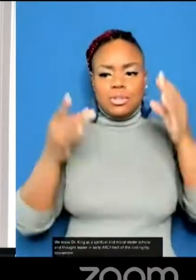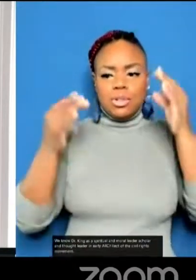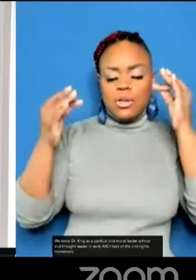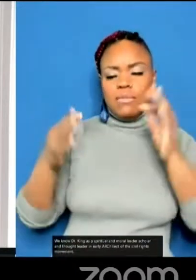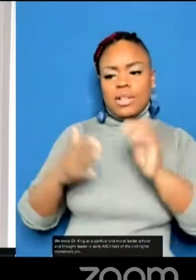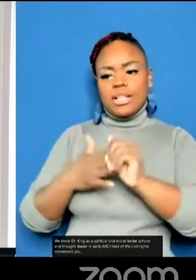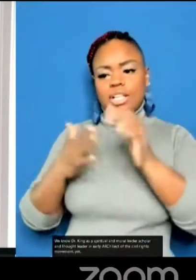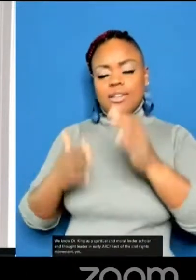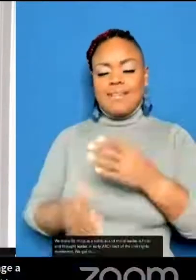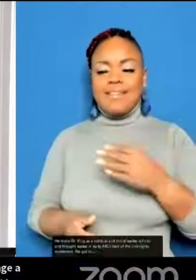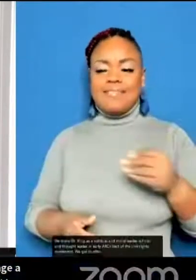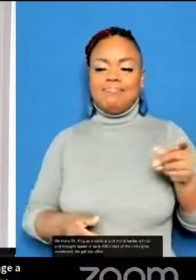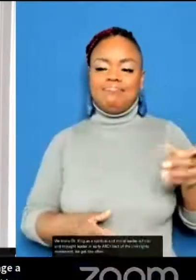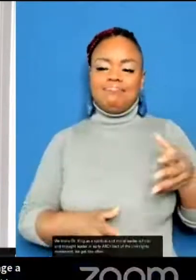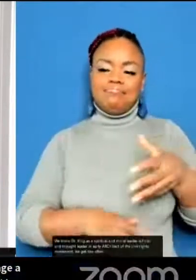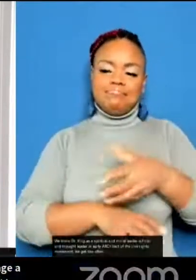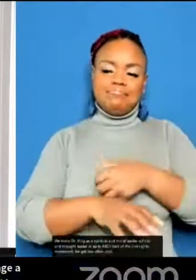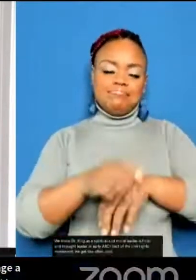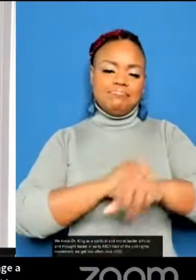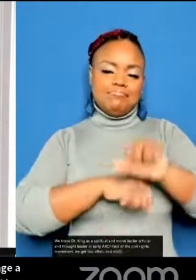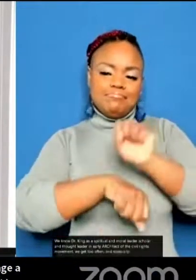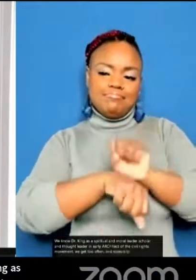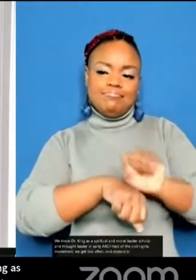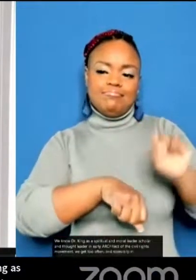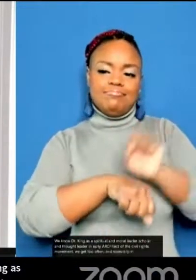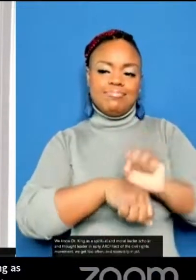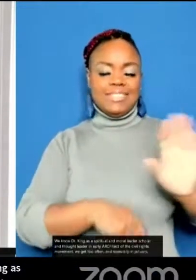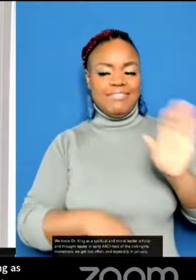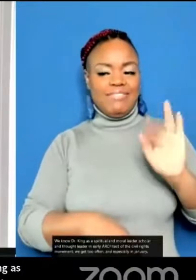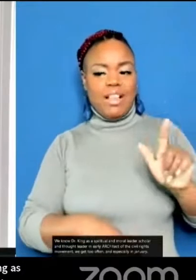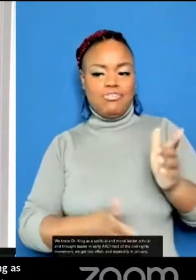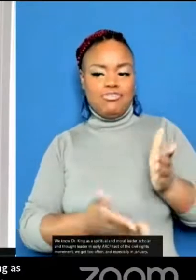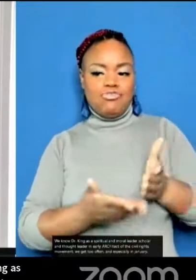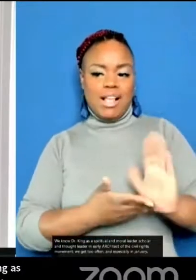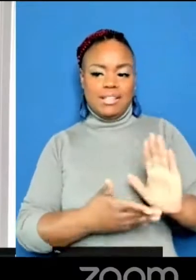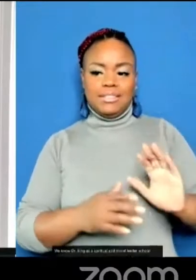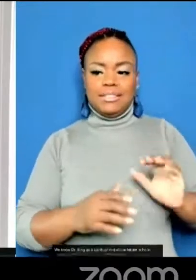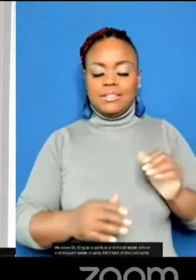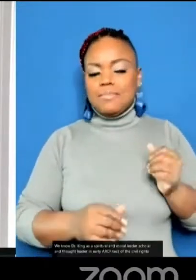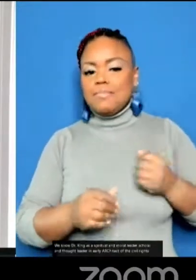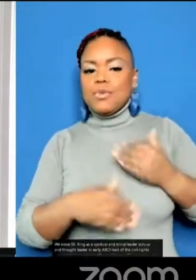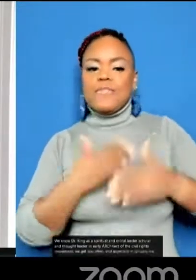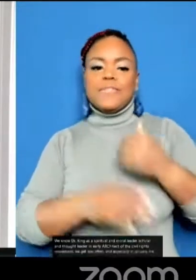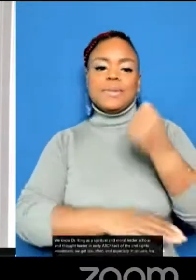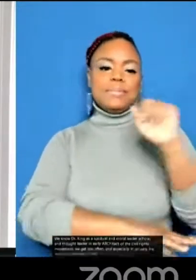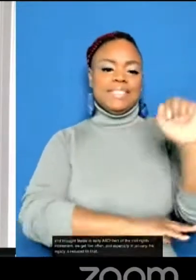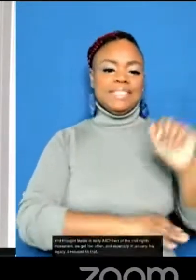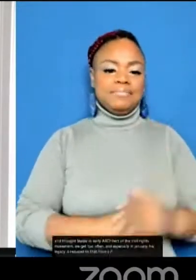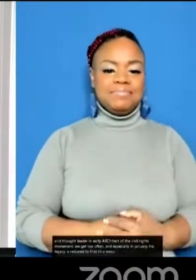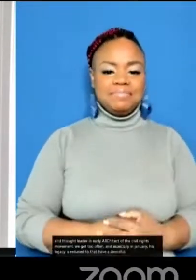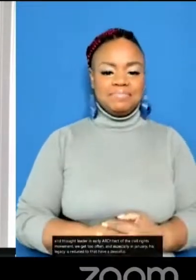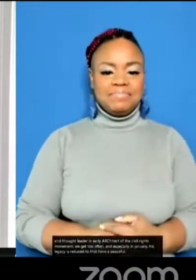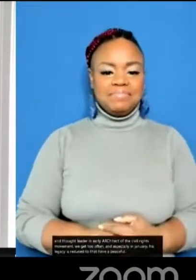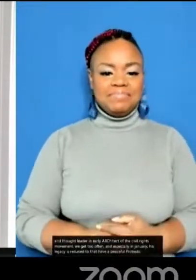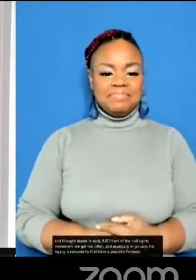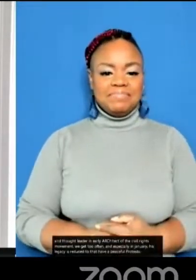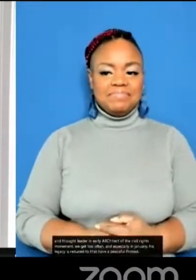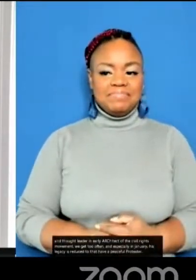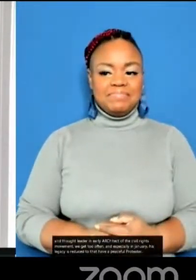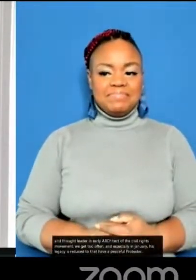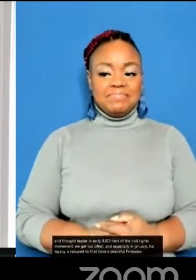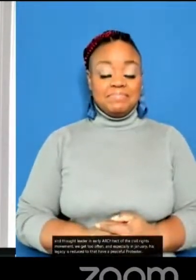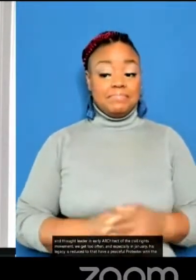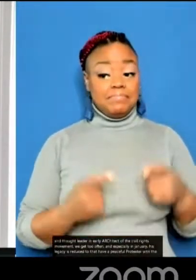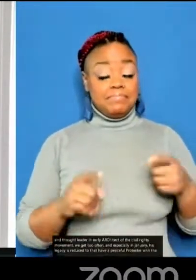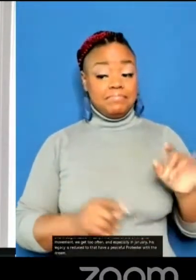Yet too often, and especially in January, his legacy is reduced to that of a peaceful protester with